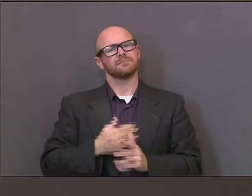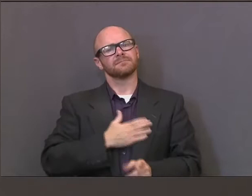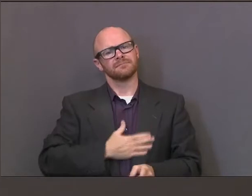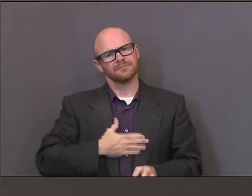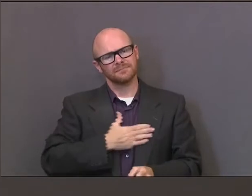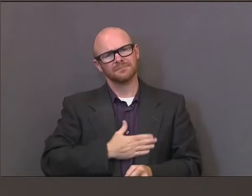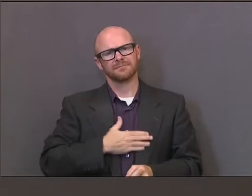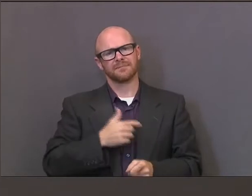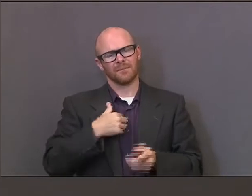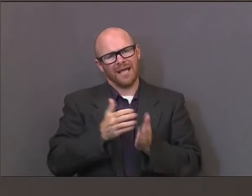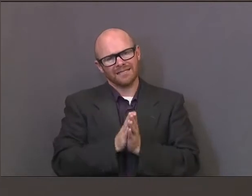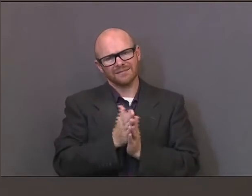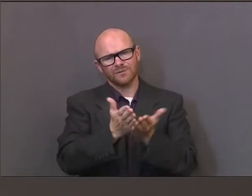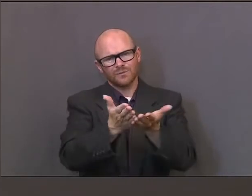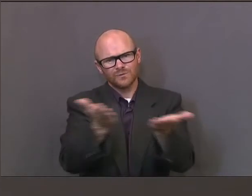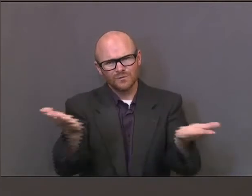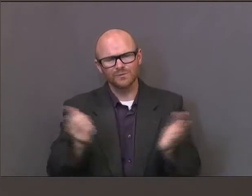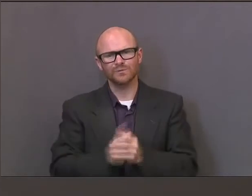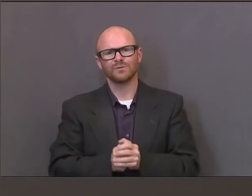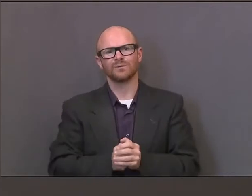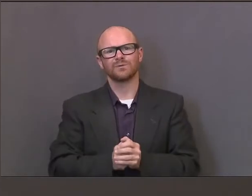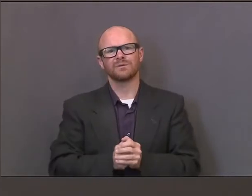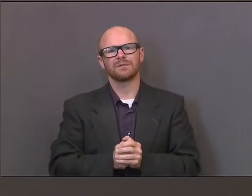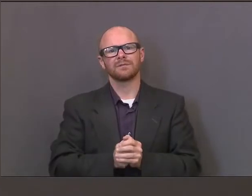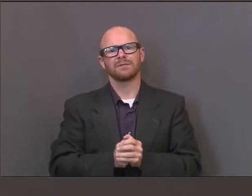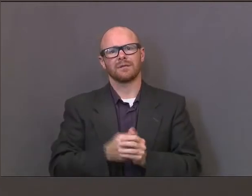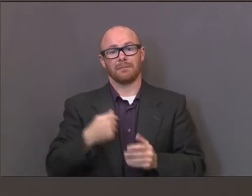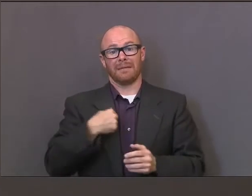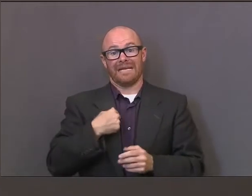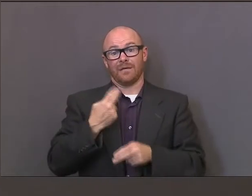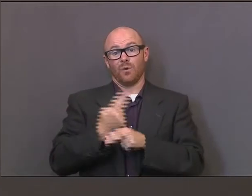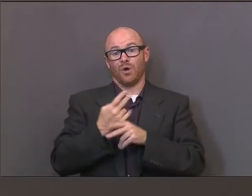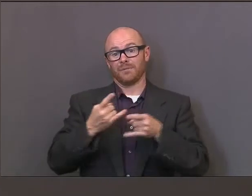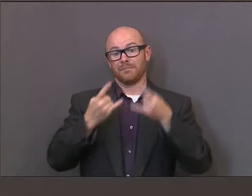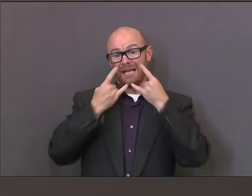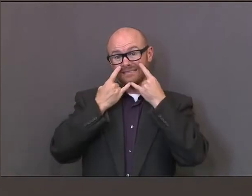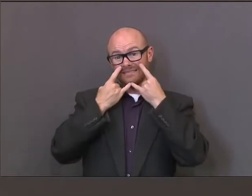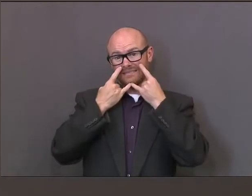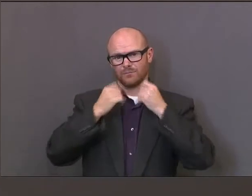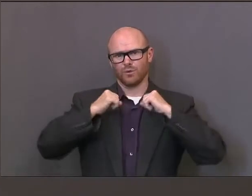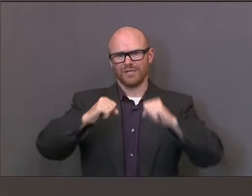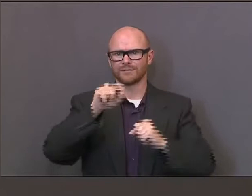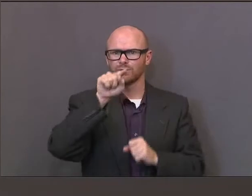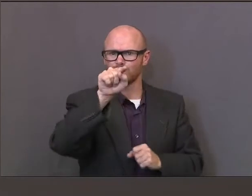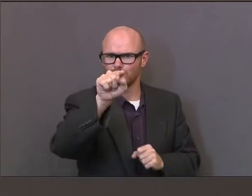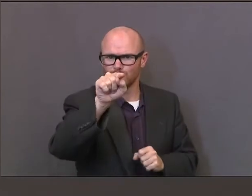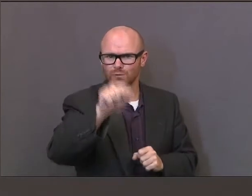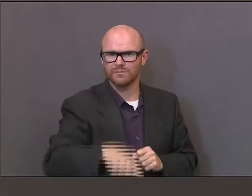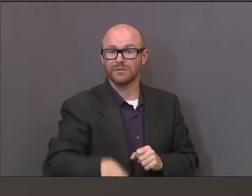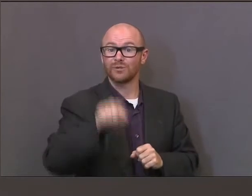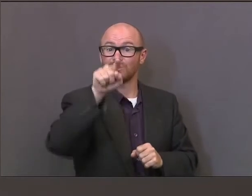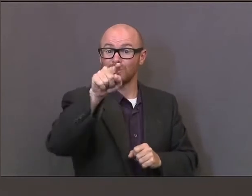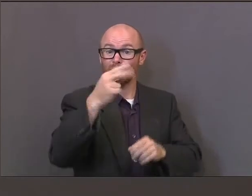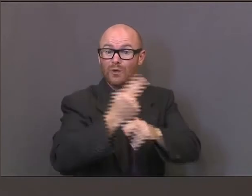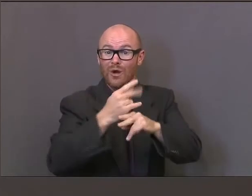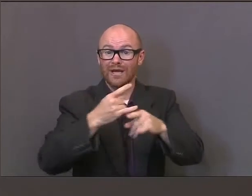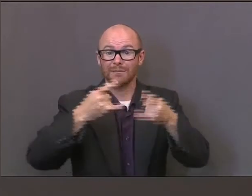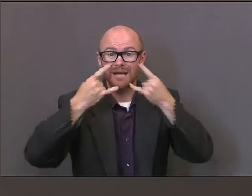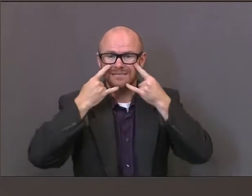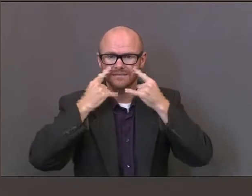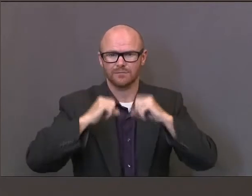with the mask, I'll just reiterate my phrase, me wearing the mask protects you, you wearing the mask protects me,